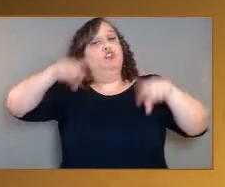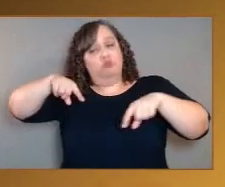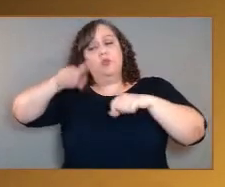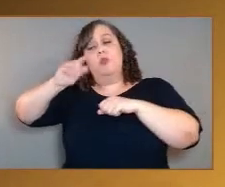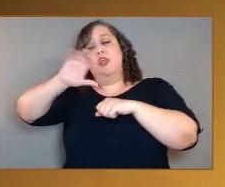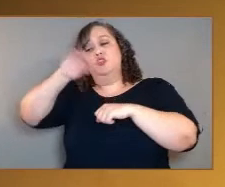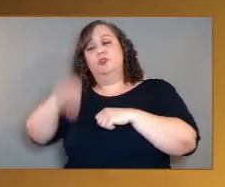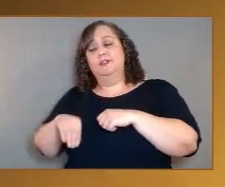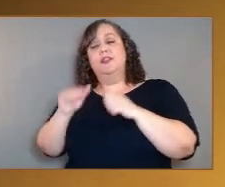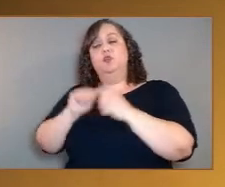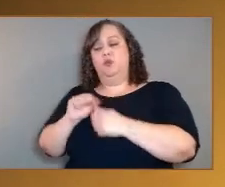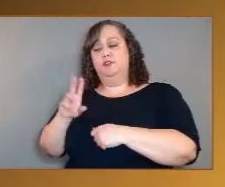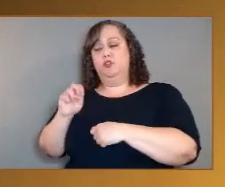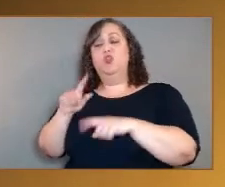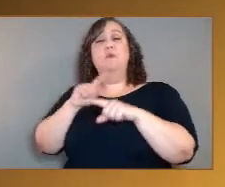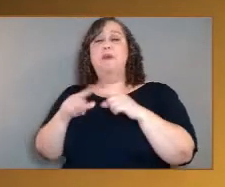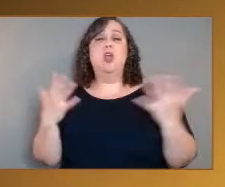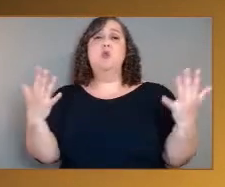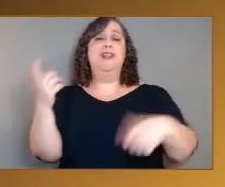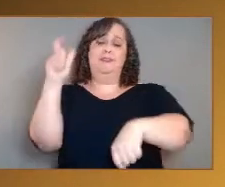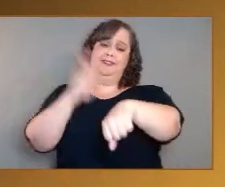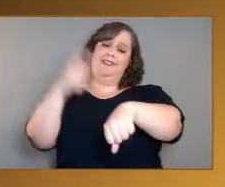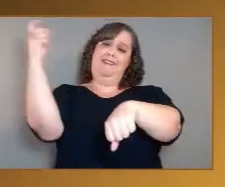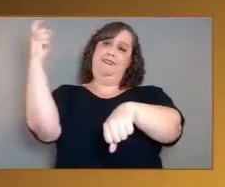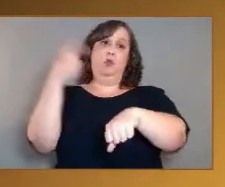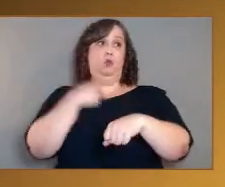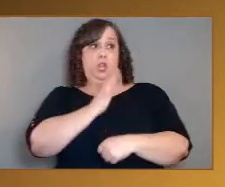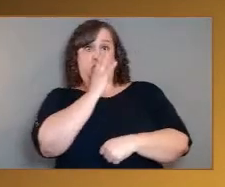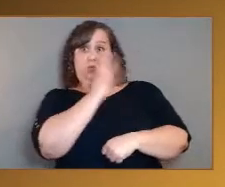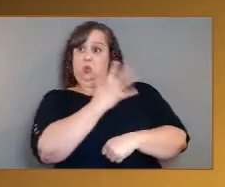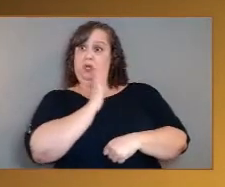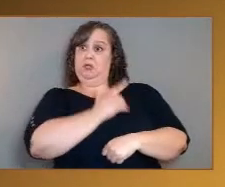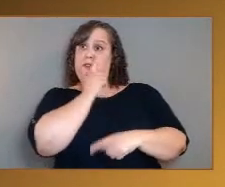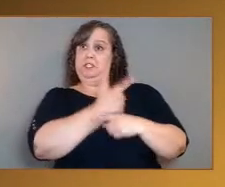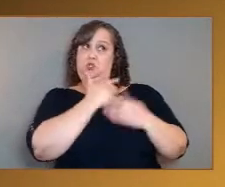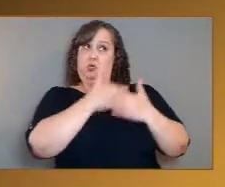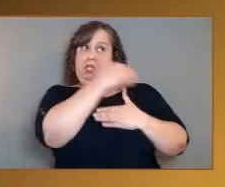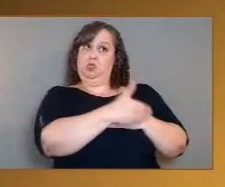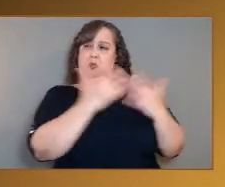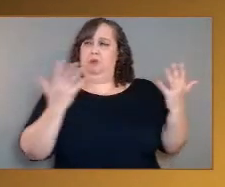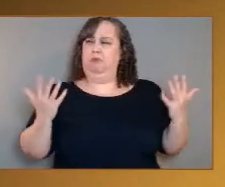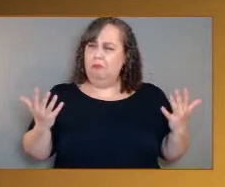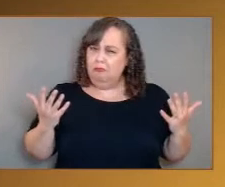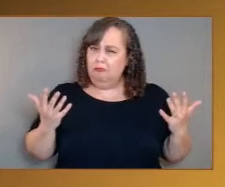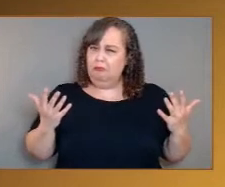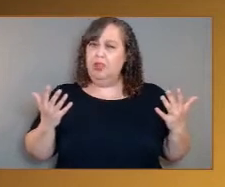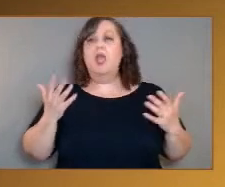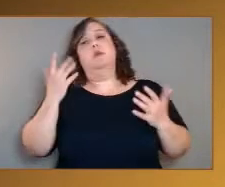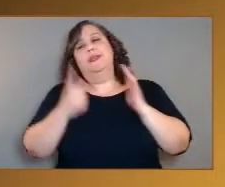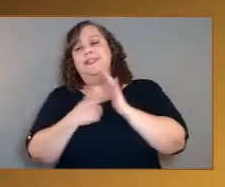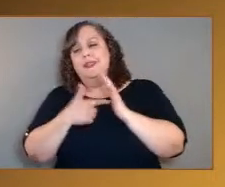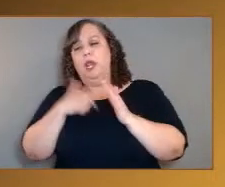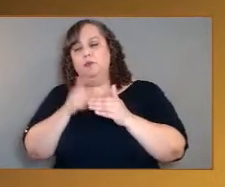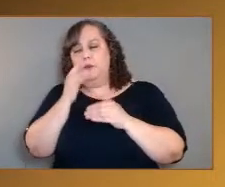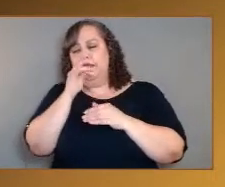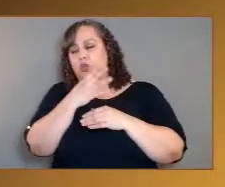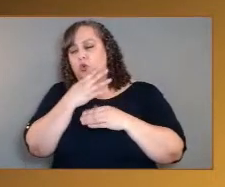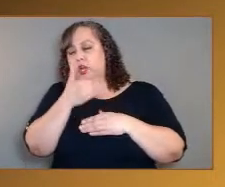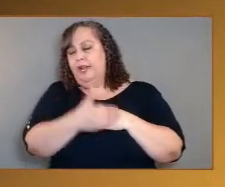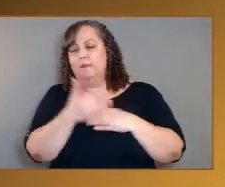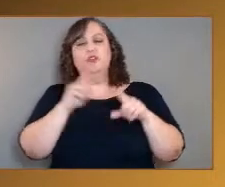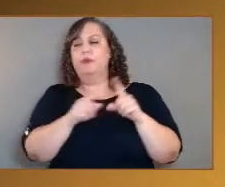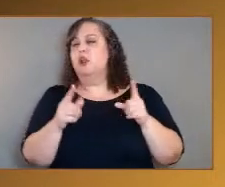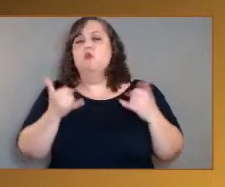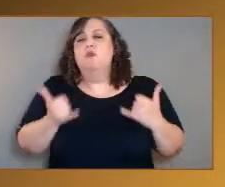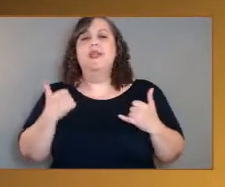our sister next door, what do you think that says? I mean, I guess we ignore our neighbors sometimes. But in this case, we don't want to because she